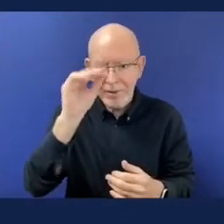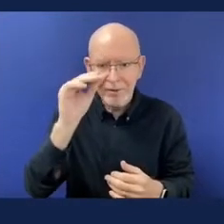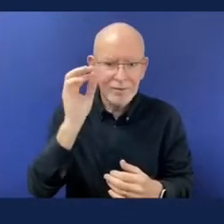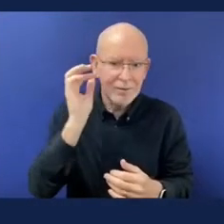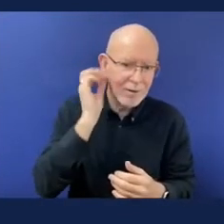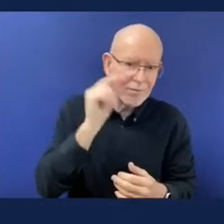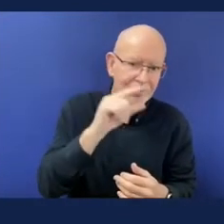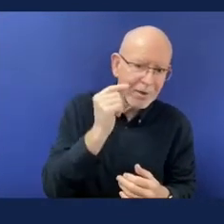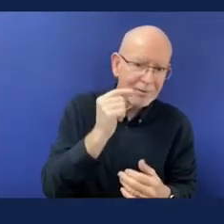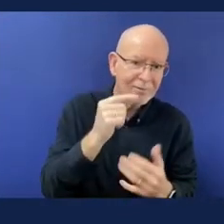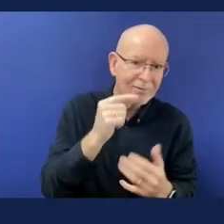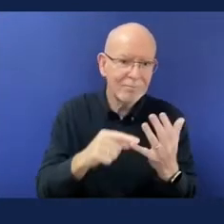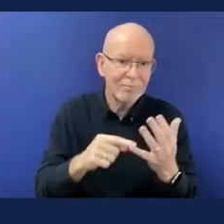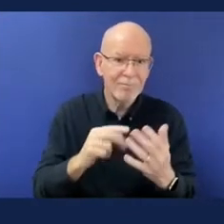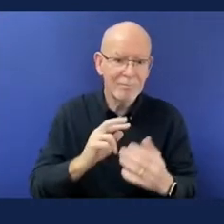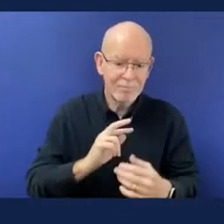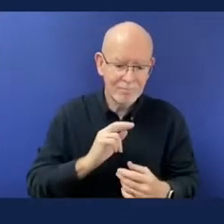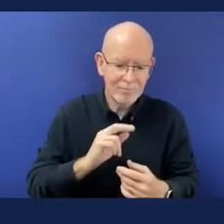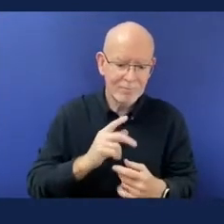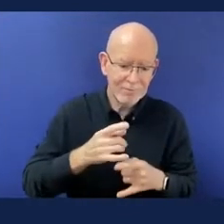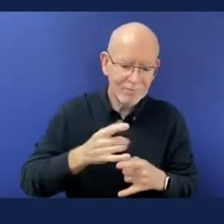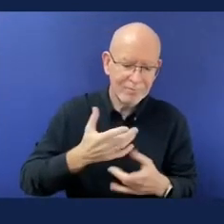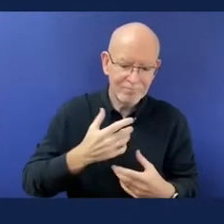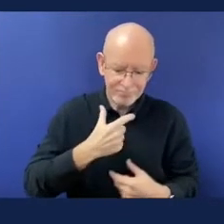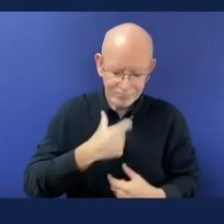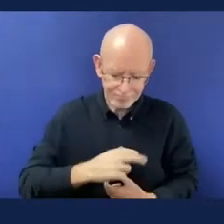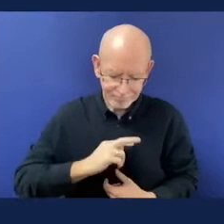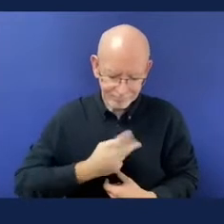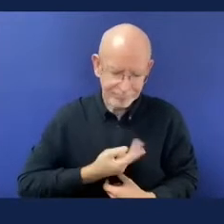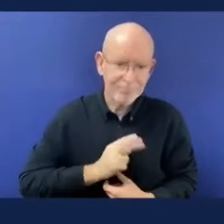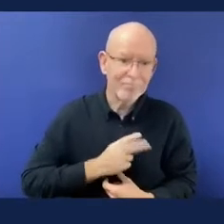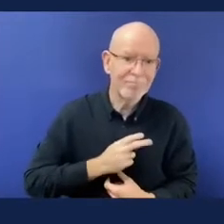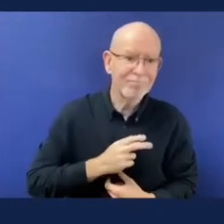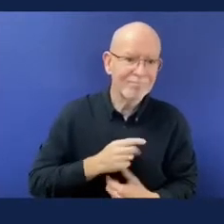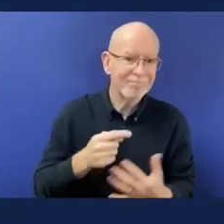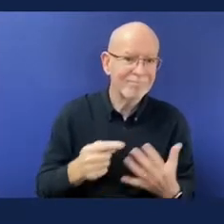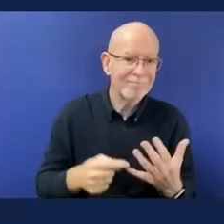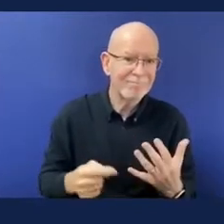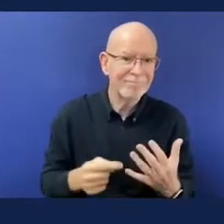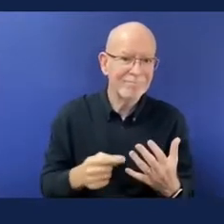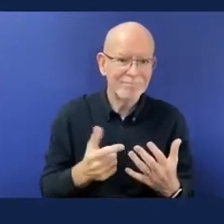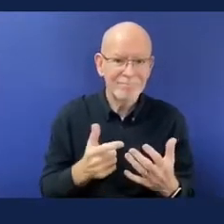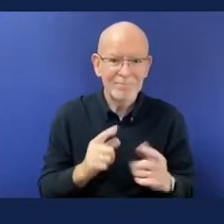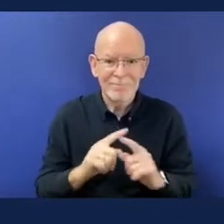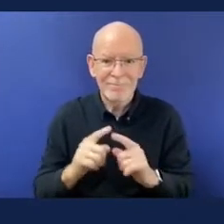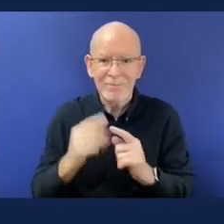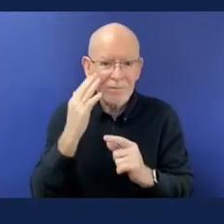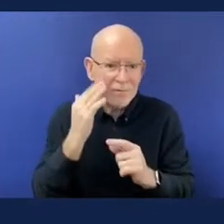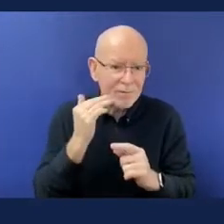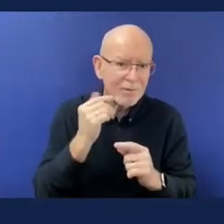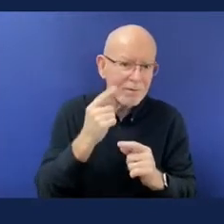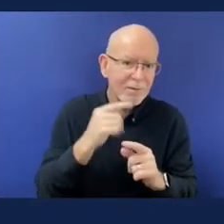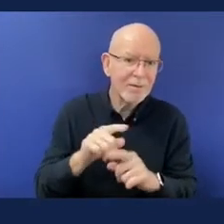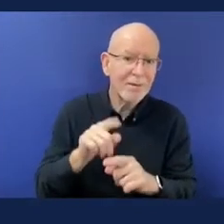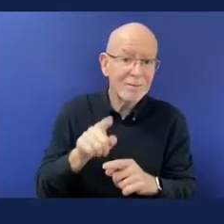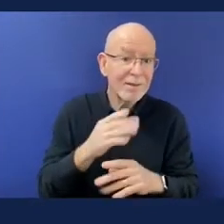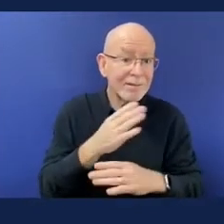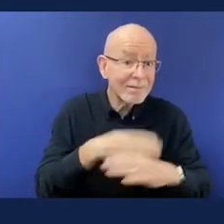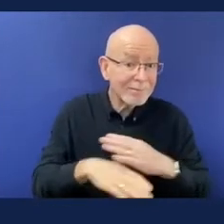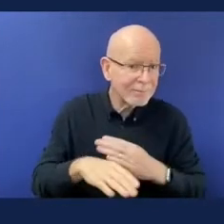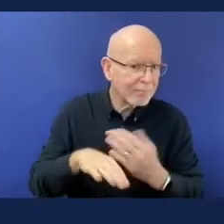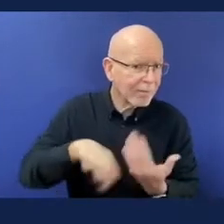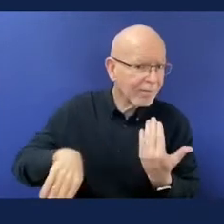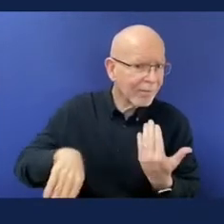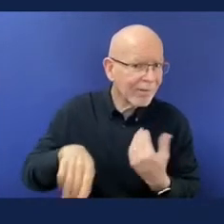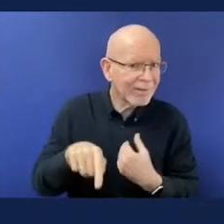happen overnight so we said this was going to be a 10-year project that really would try to bring the world together as